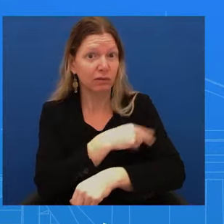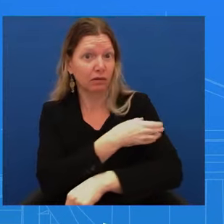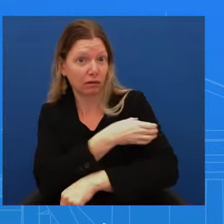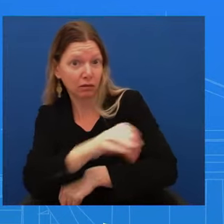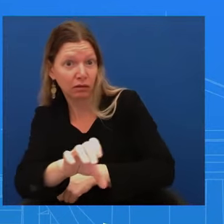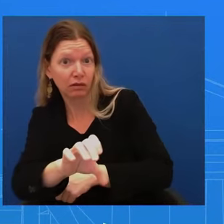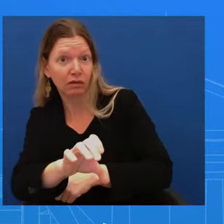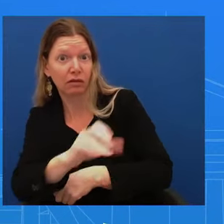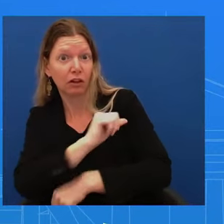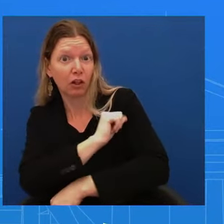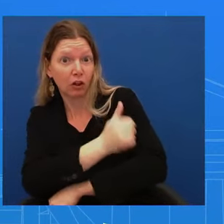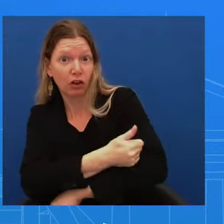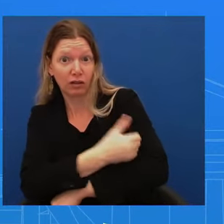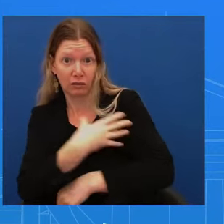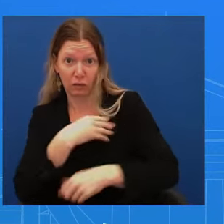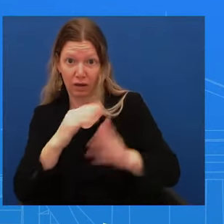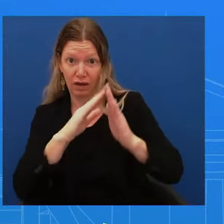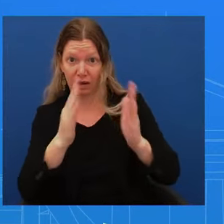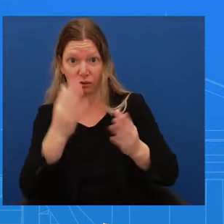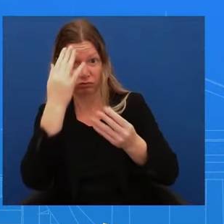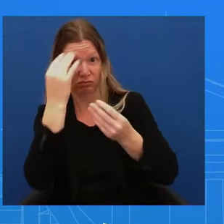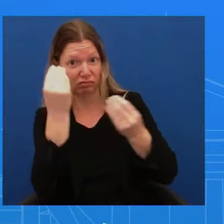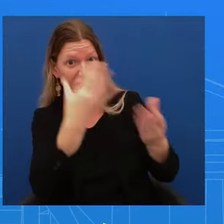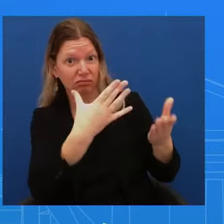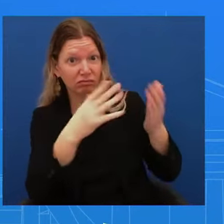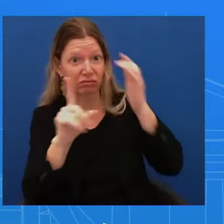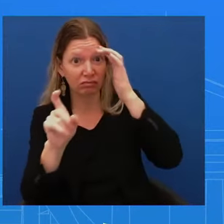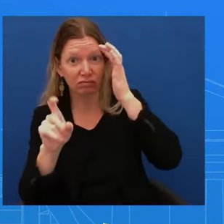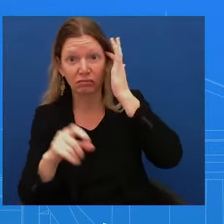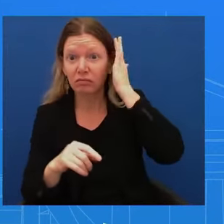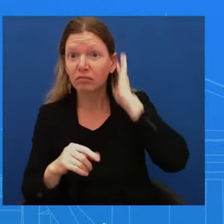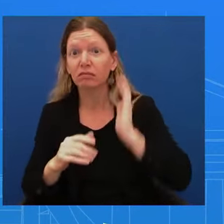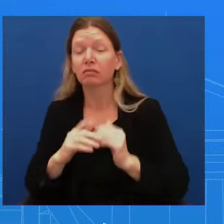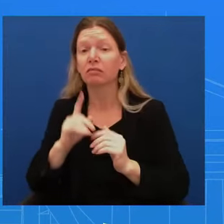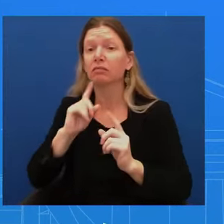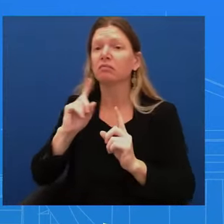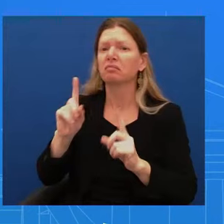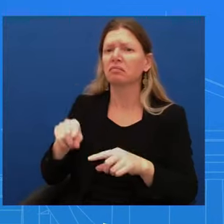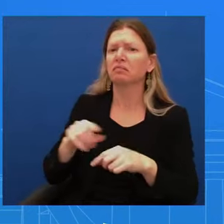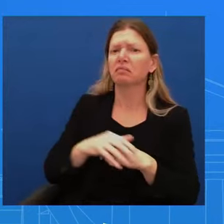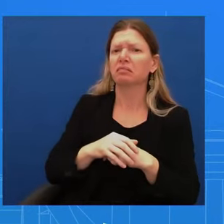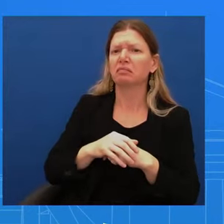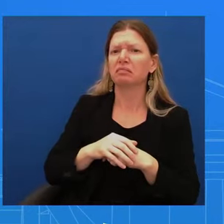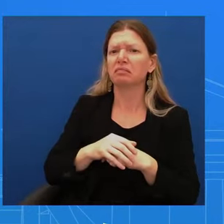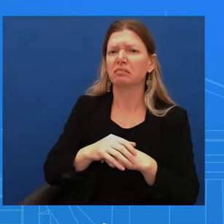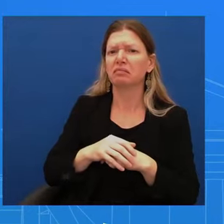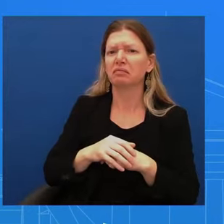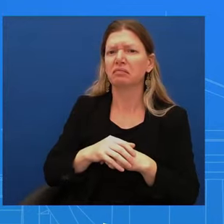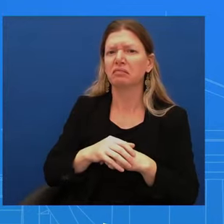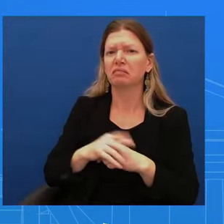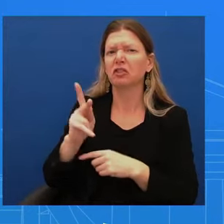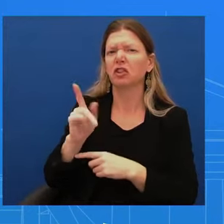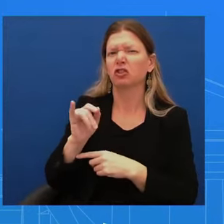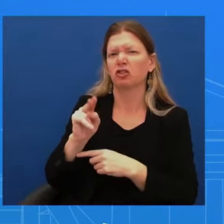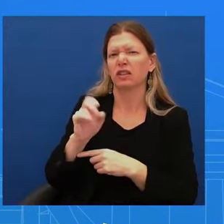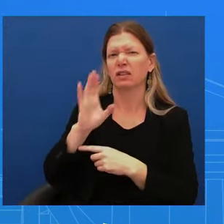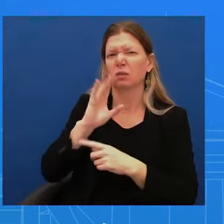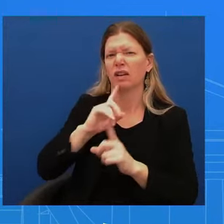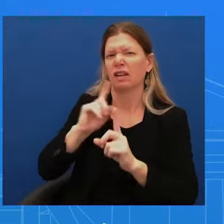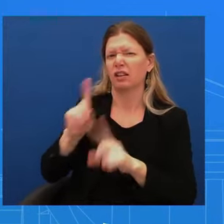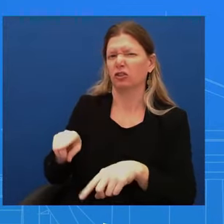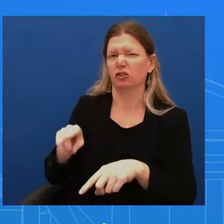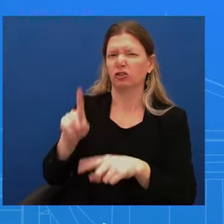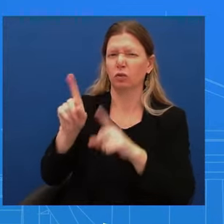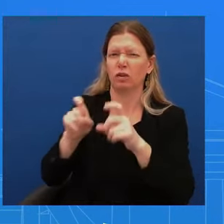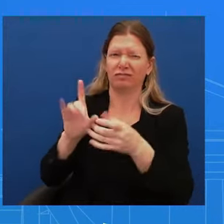Corrine take this one, because this really gets to the memo that Mr. Zients put out, and I think I'll let Corrine talk about So, as you